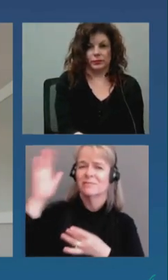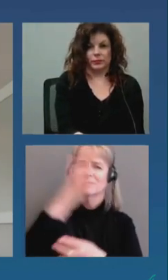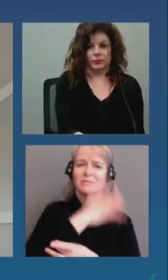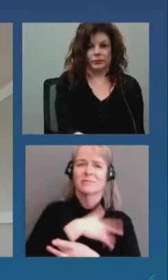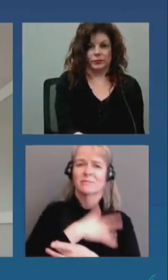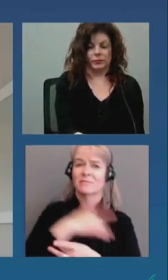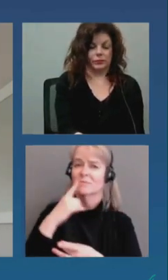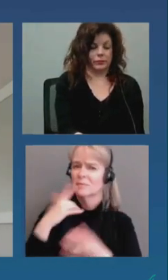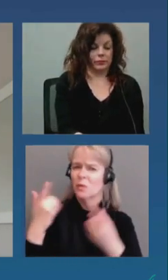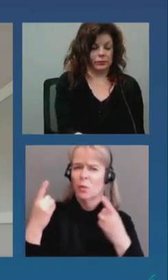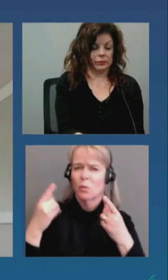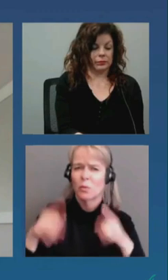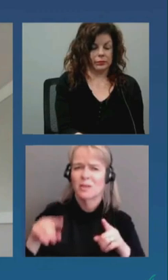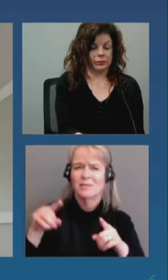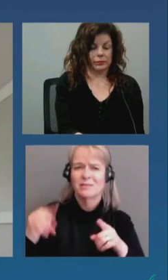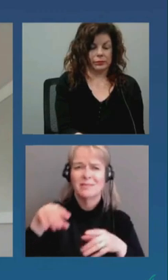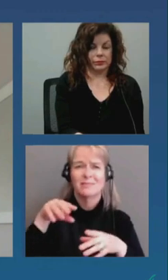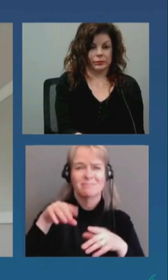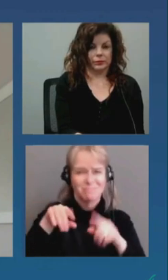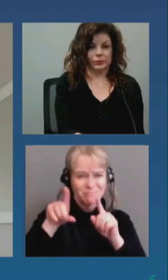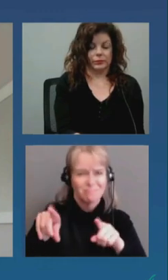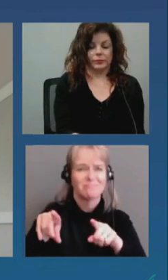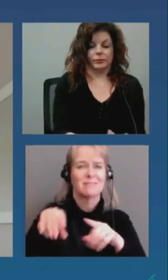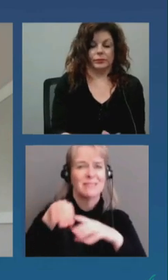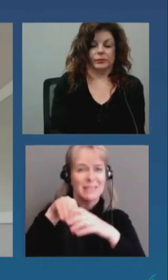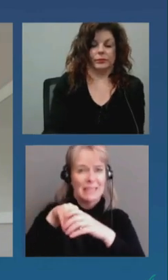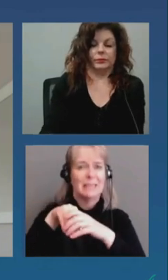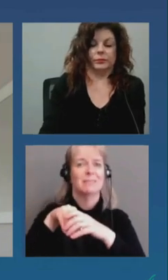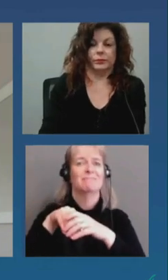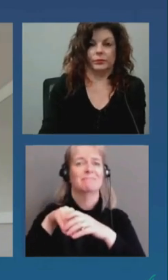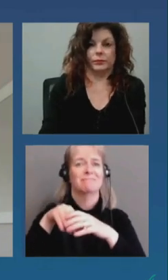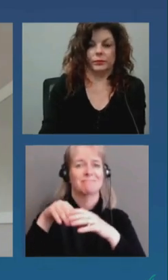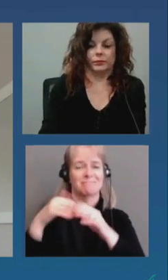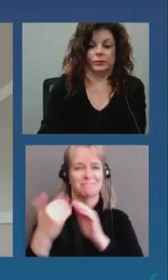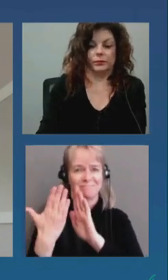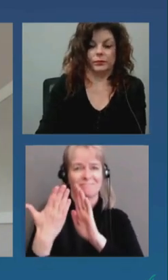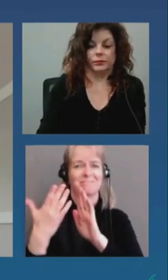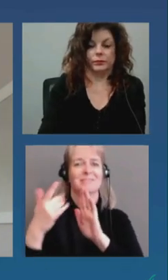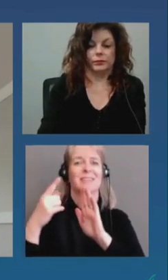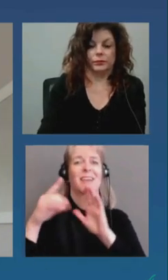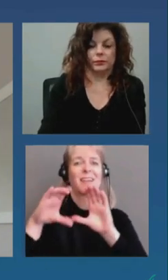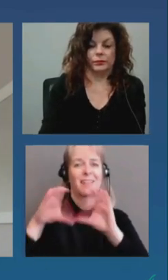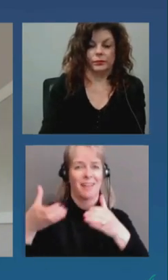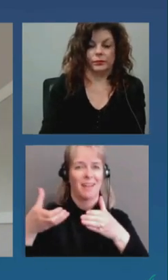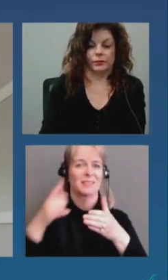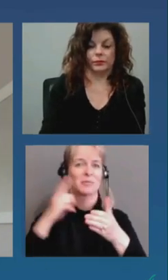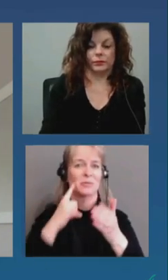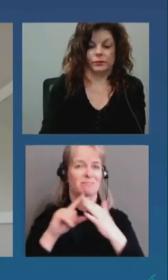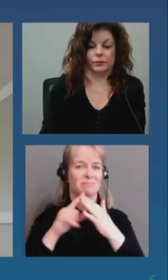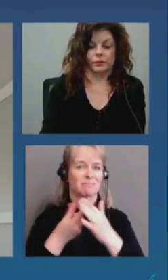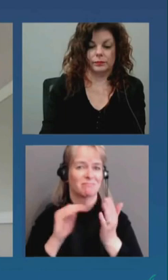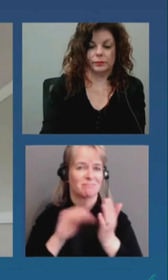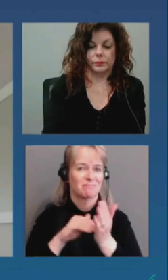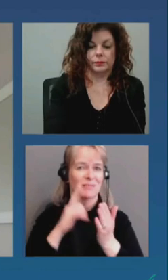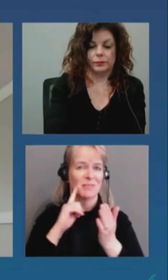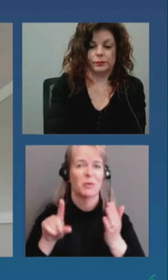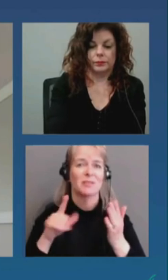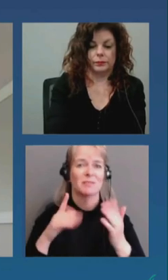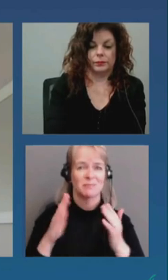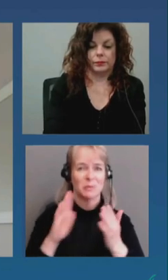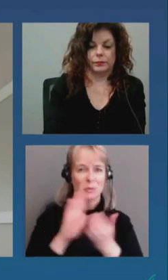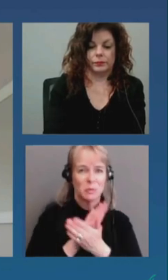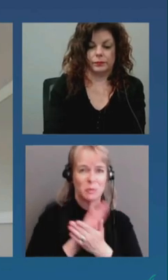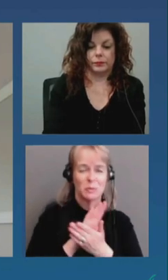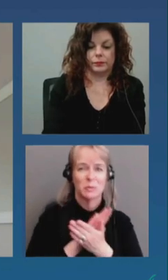might presume for the elementary and secondary school kids and if you have an opinion on what benchmark should be used to